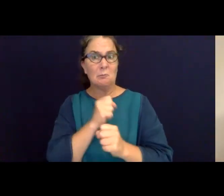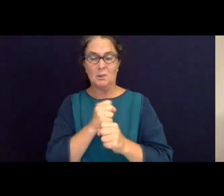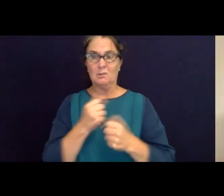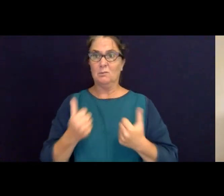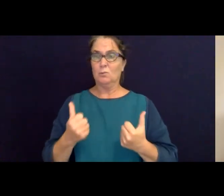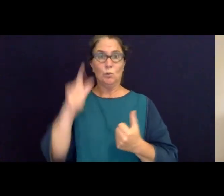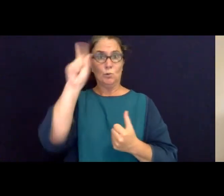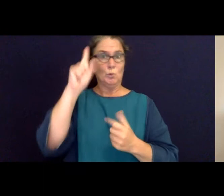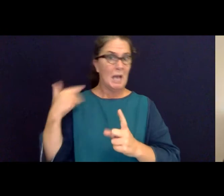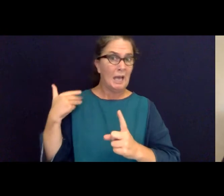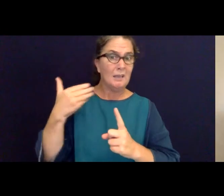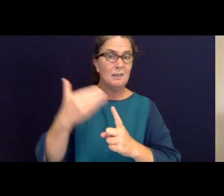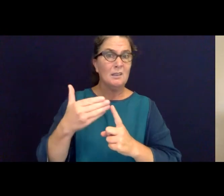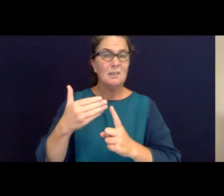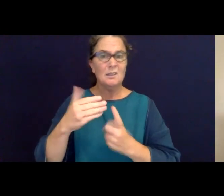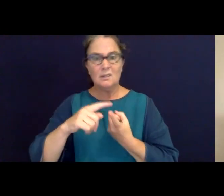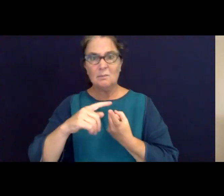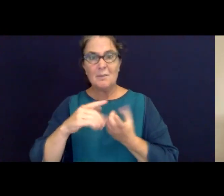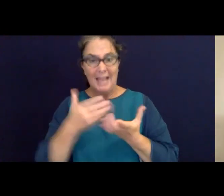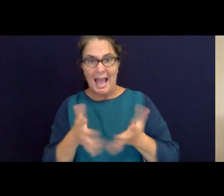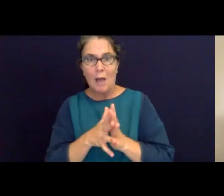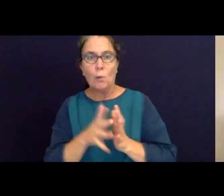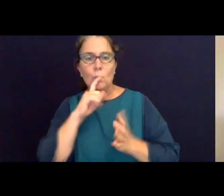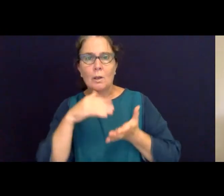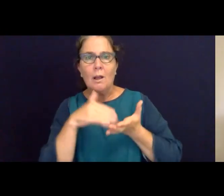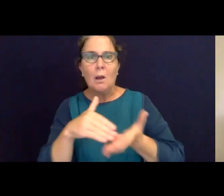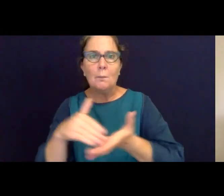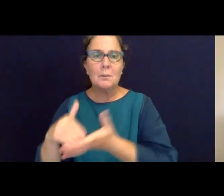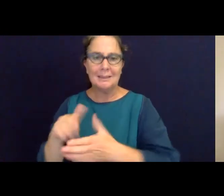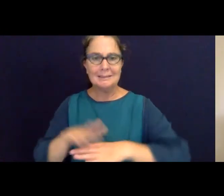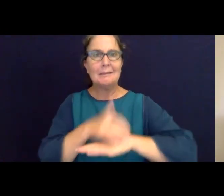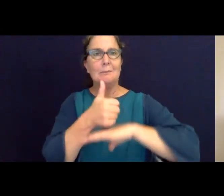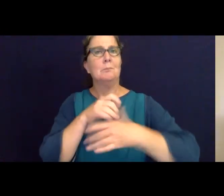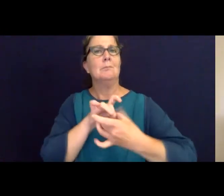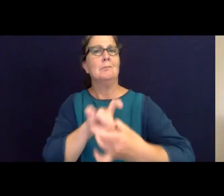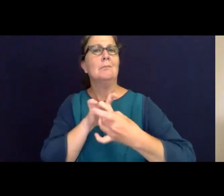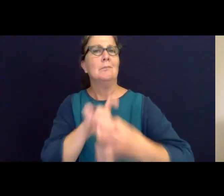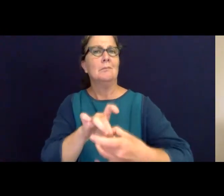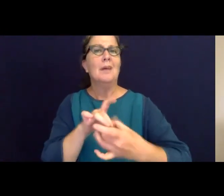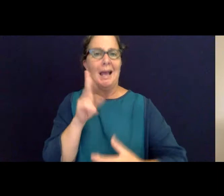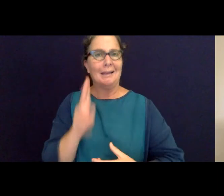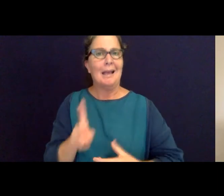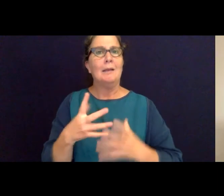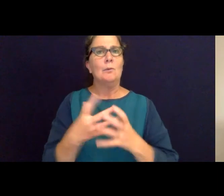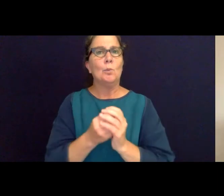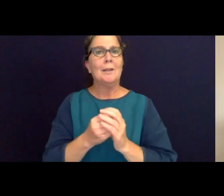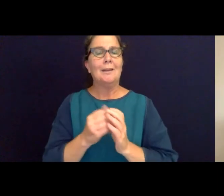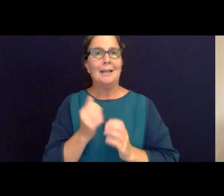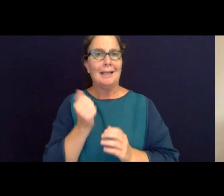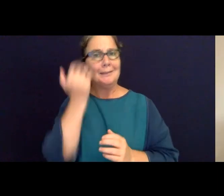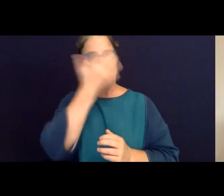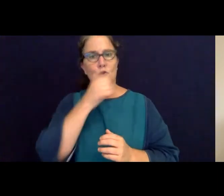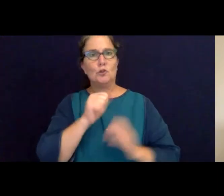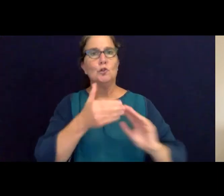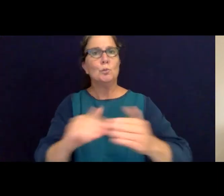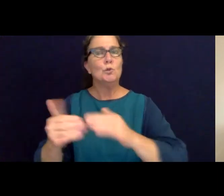reset the relationship between government and indigenous communities. Of course building partnerships requires thinking